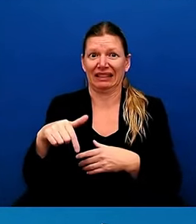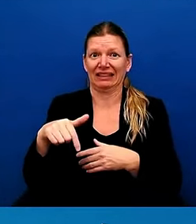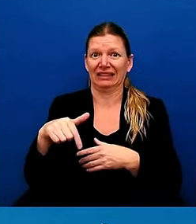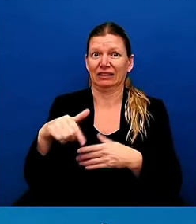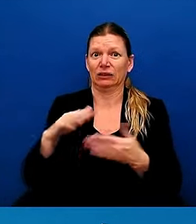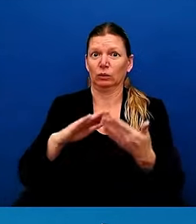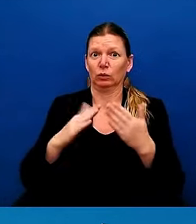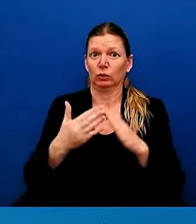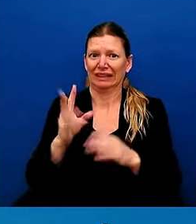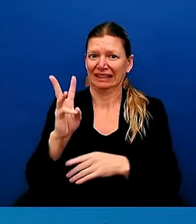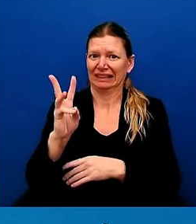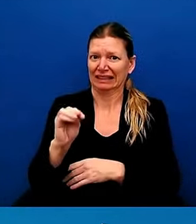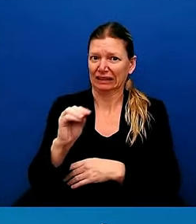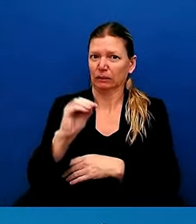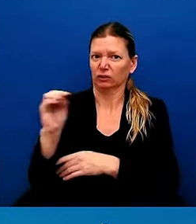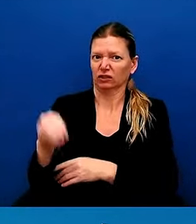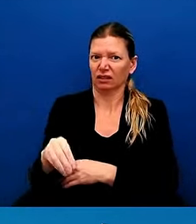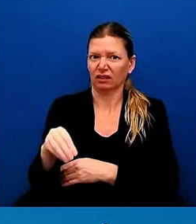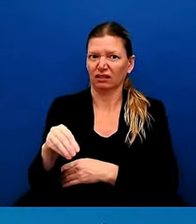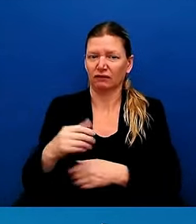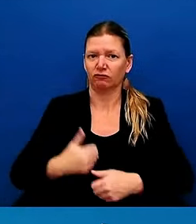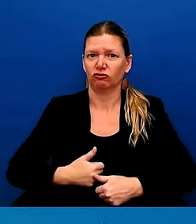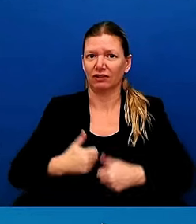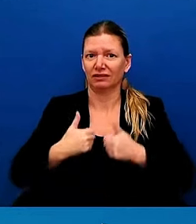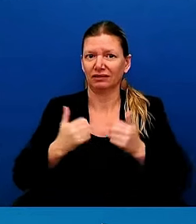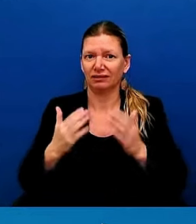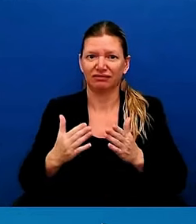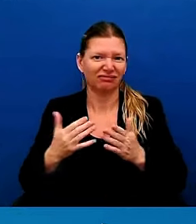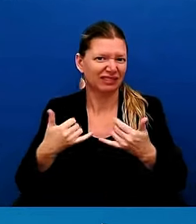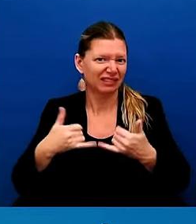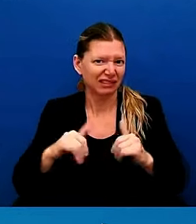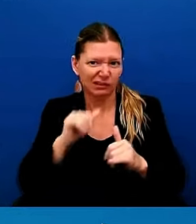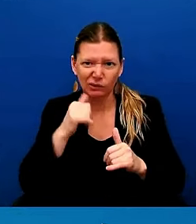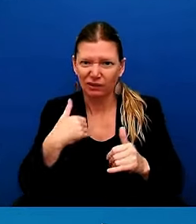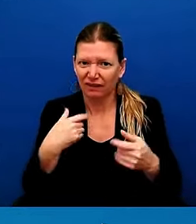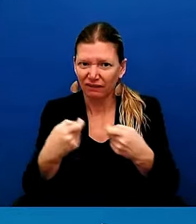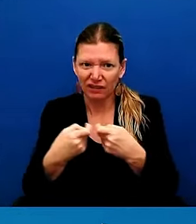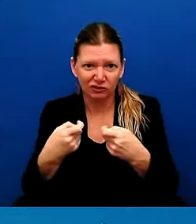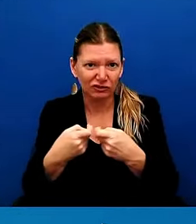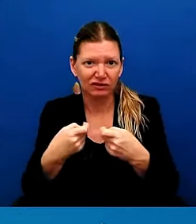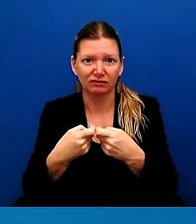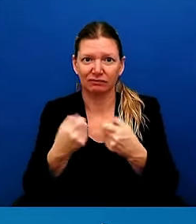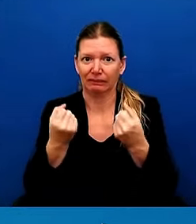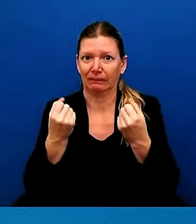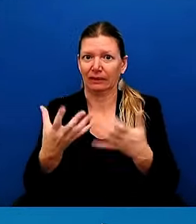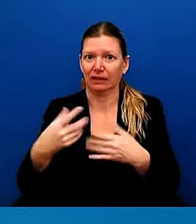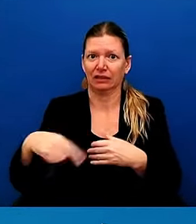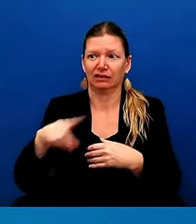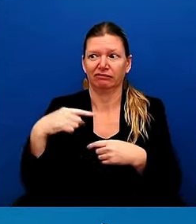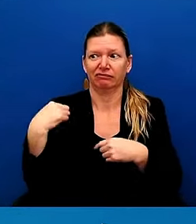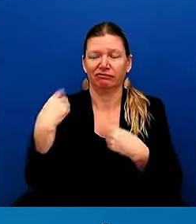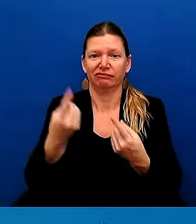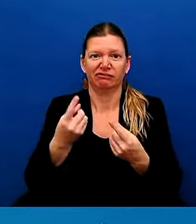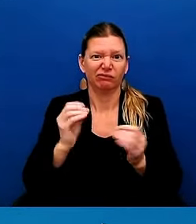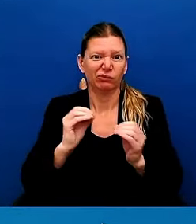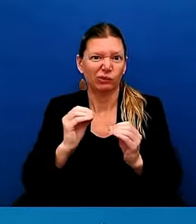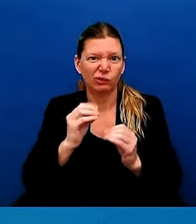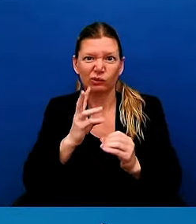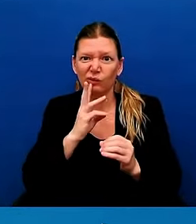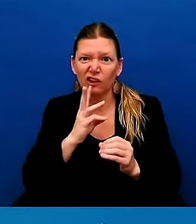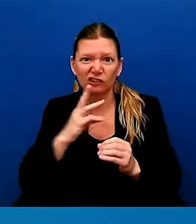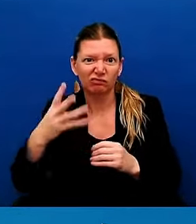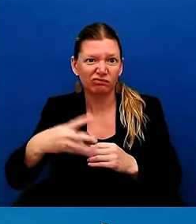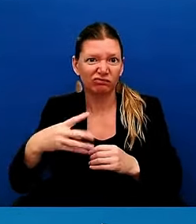Many have been without running water for at least a couple of days now. Many have water but no hot water.